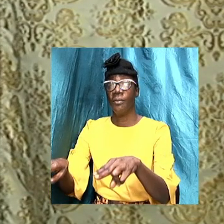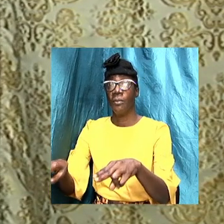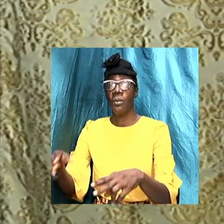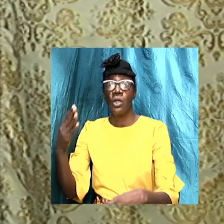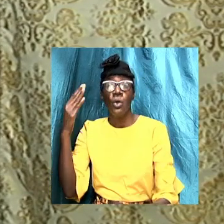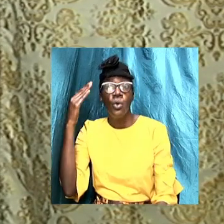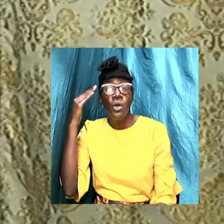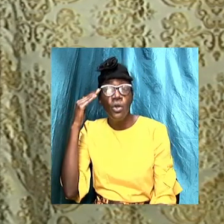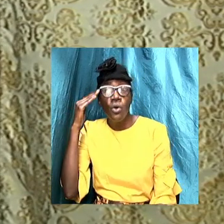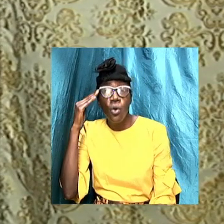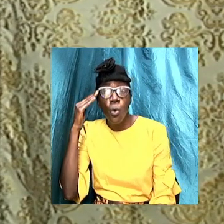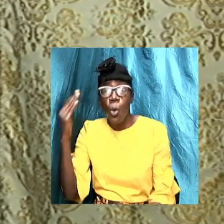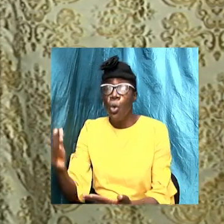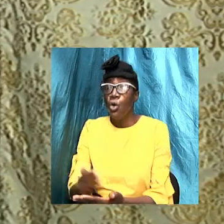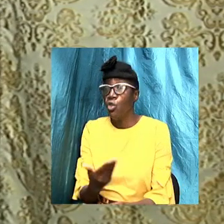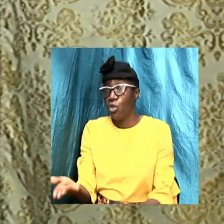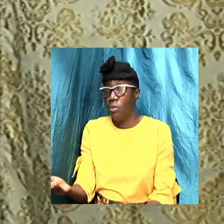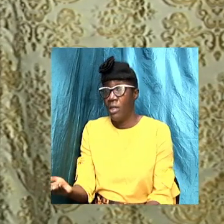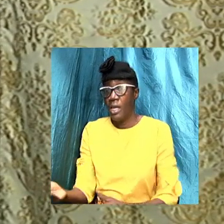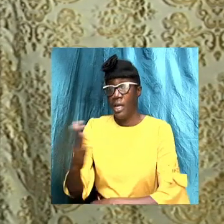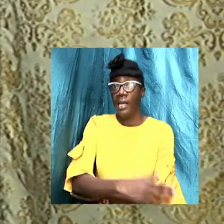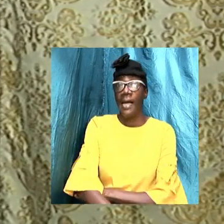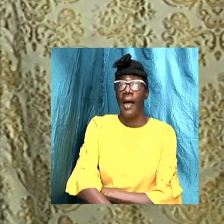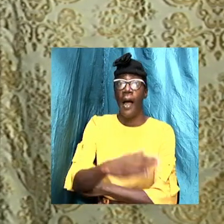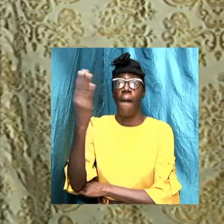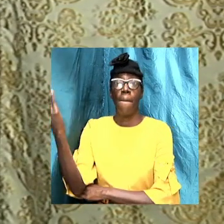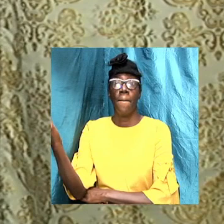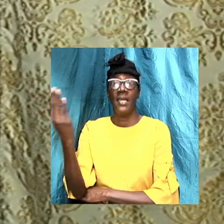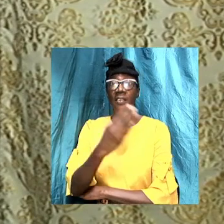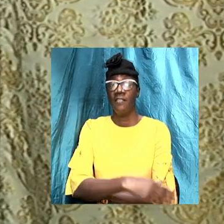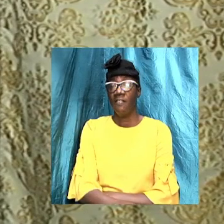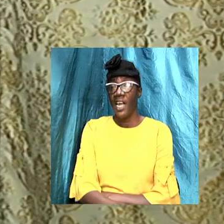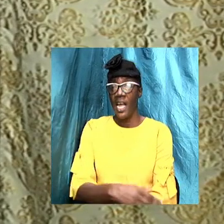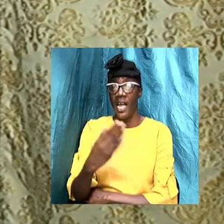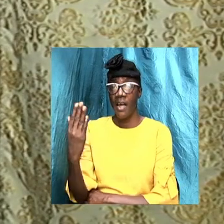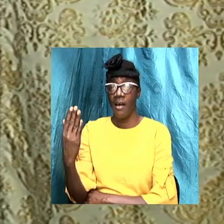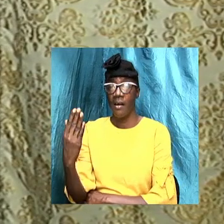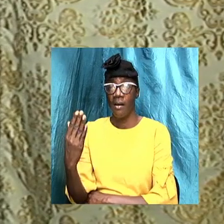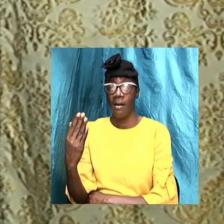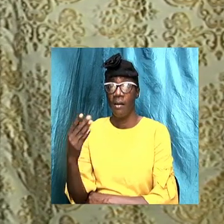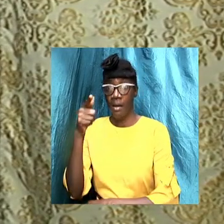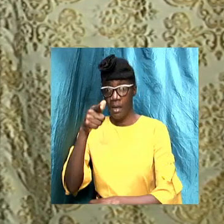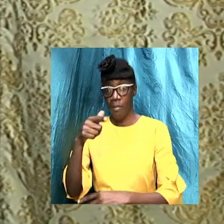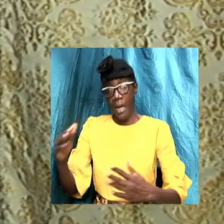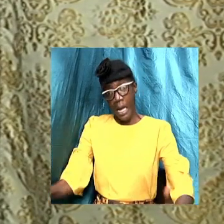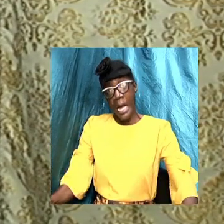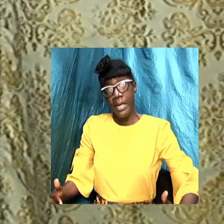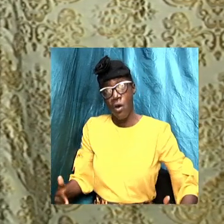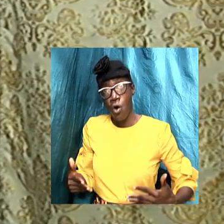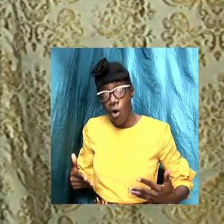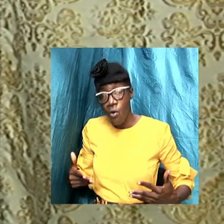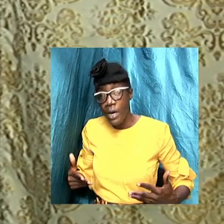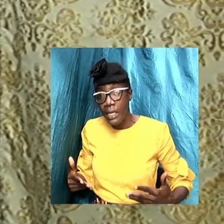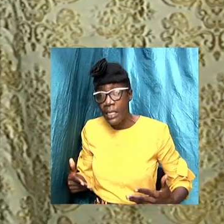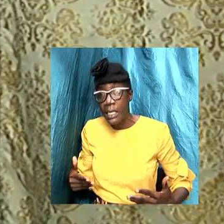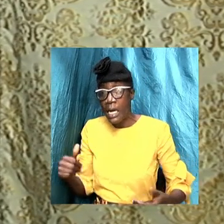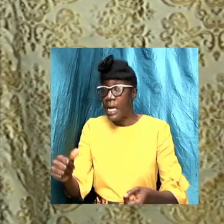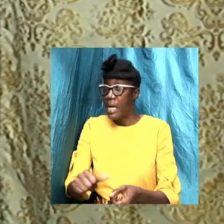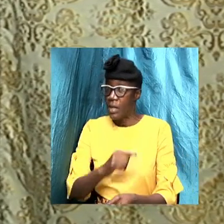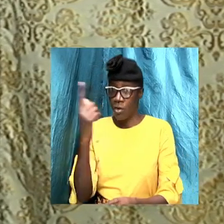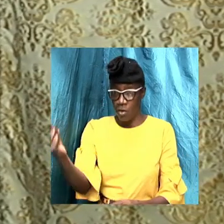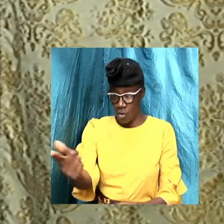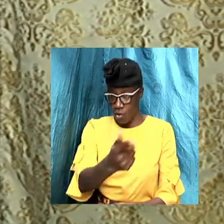you know, we know that something is in the atmosphere. And, you know, I would encourage each and every one of us to,